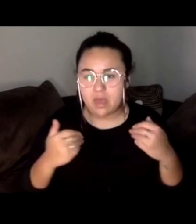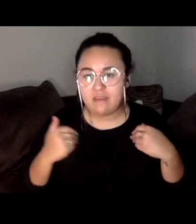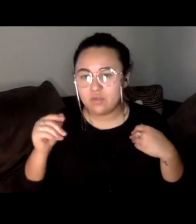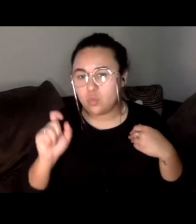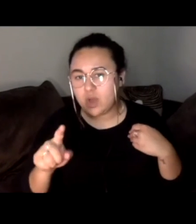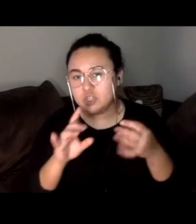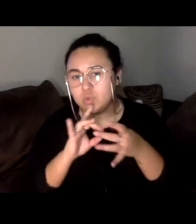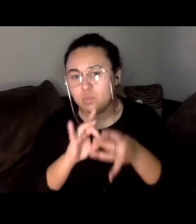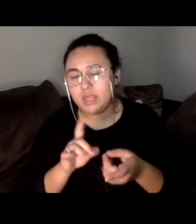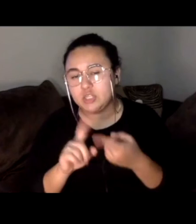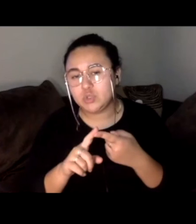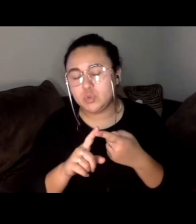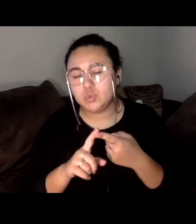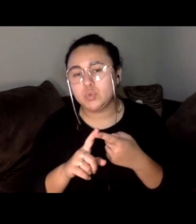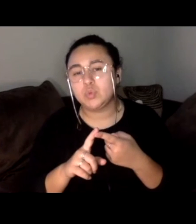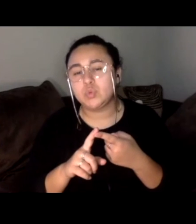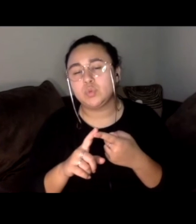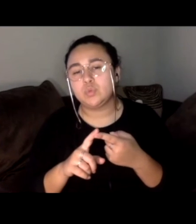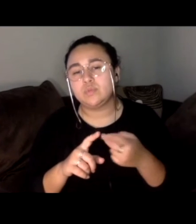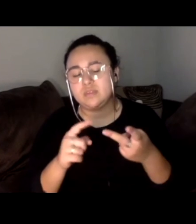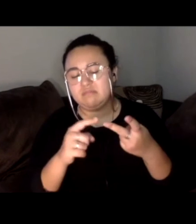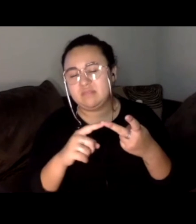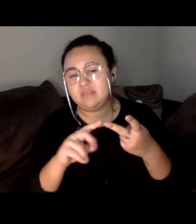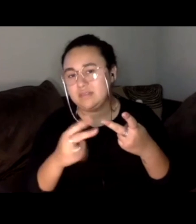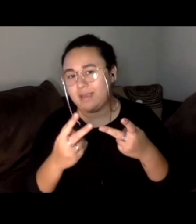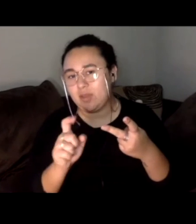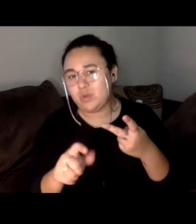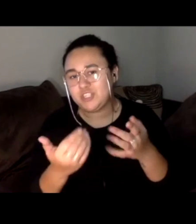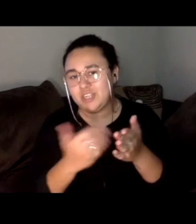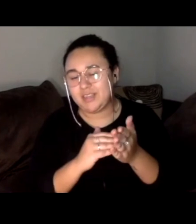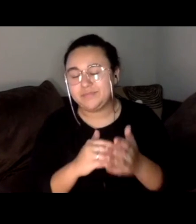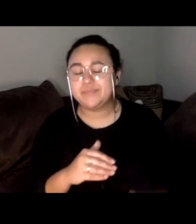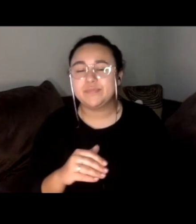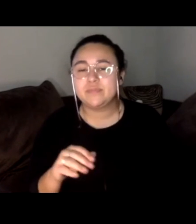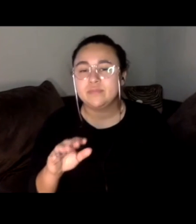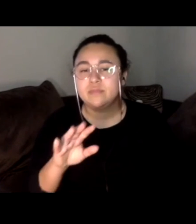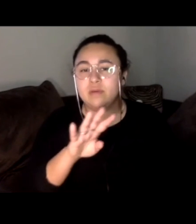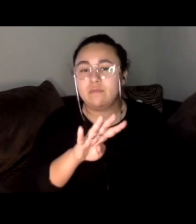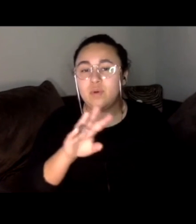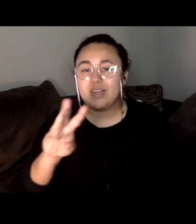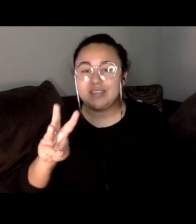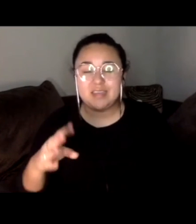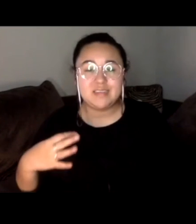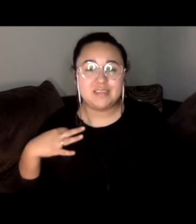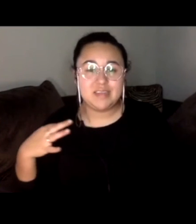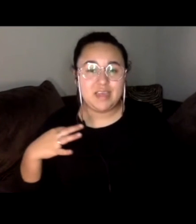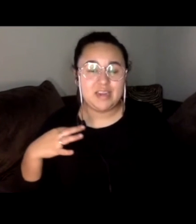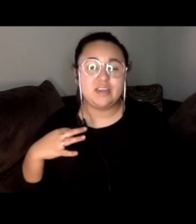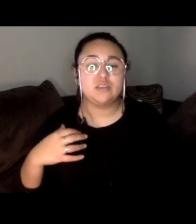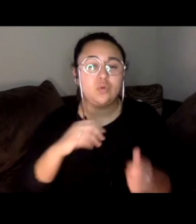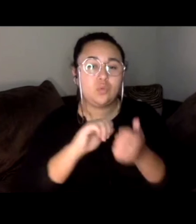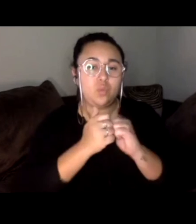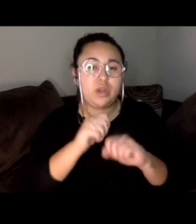in terms of the second question. So there are 46 candidates who are running on the ballot. So